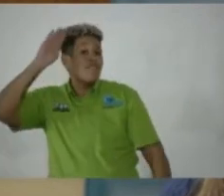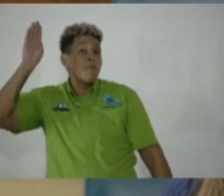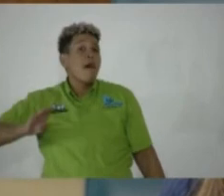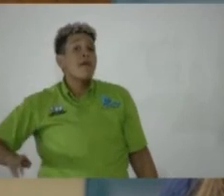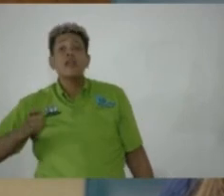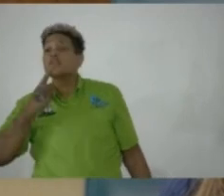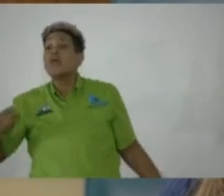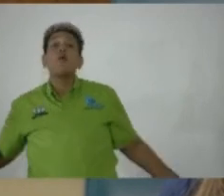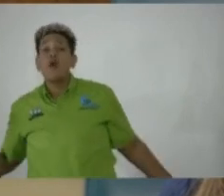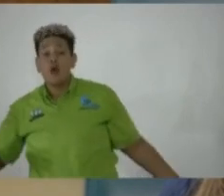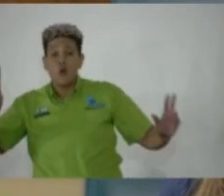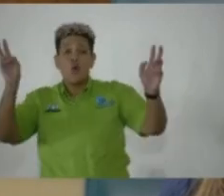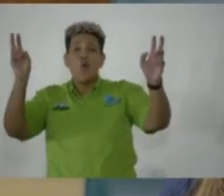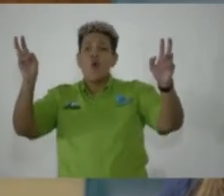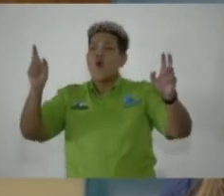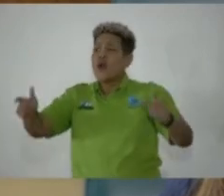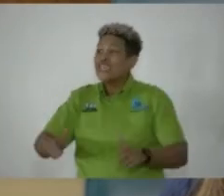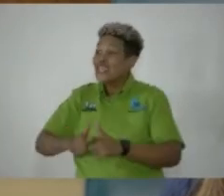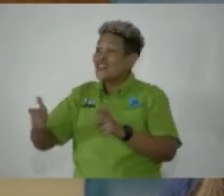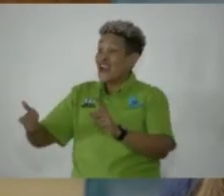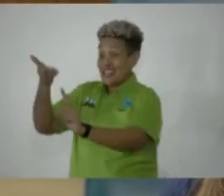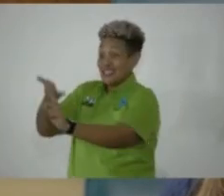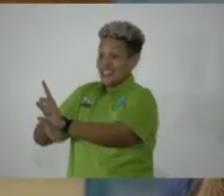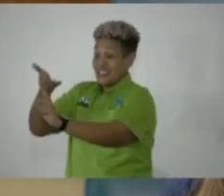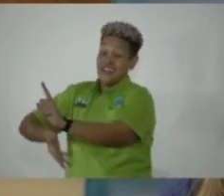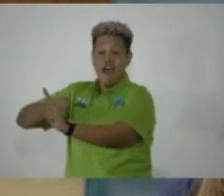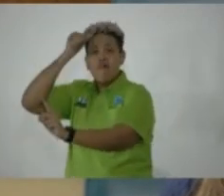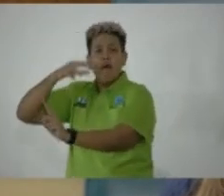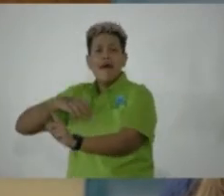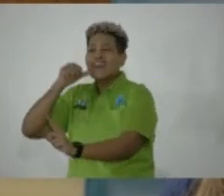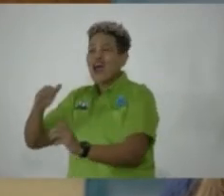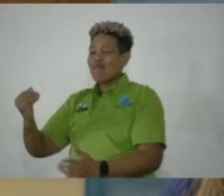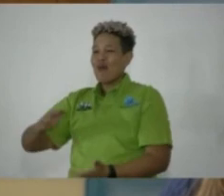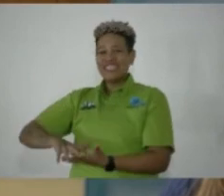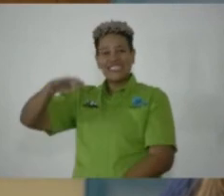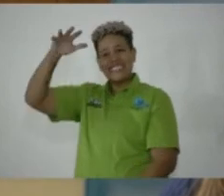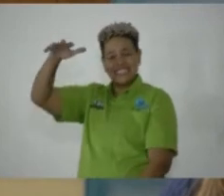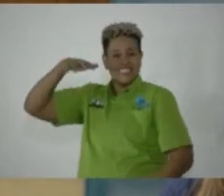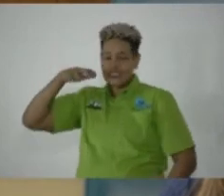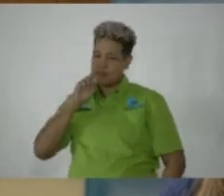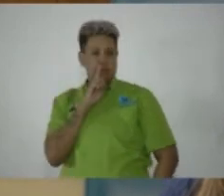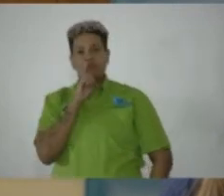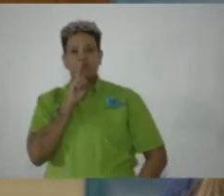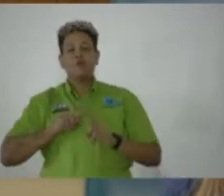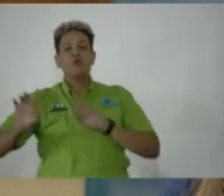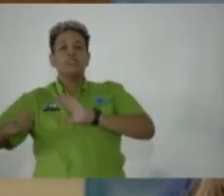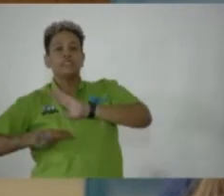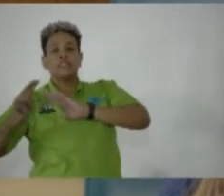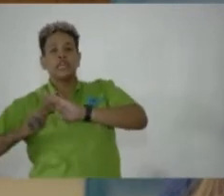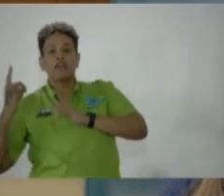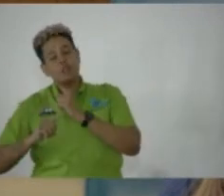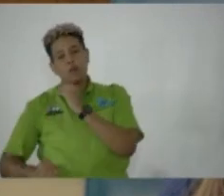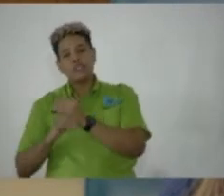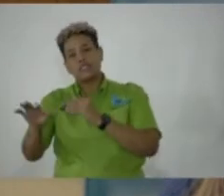I quote, the greatness of a man is not in how much wealth he acquires, but in his integrity and